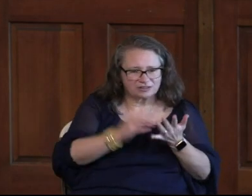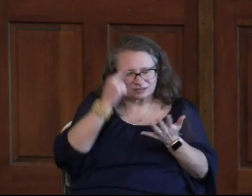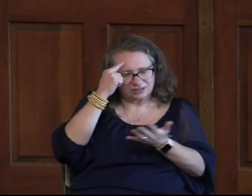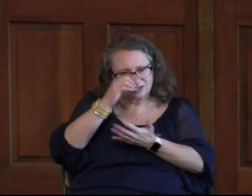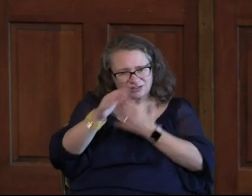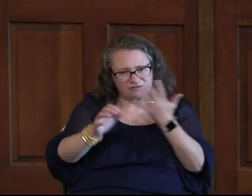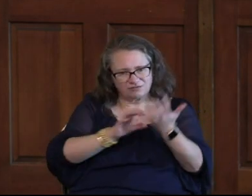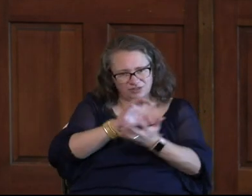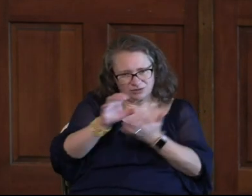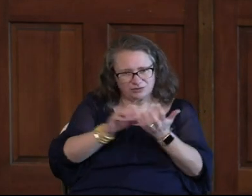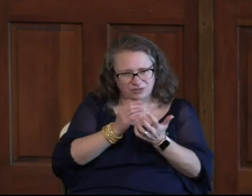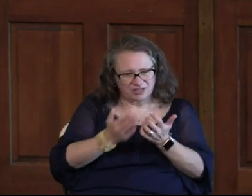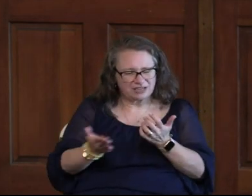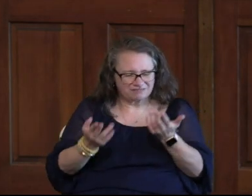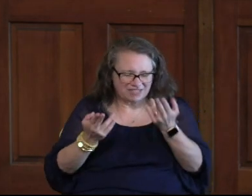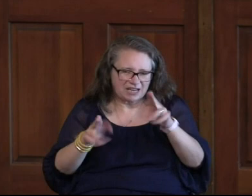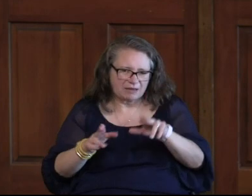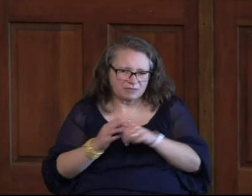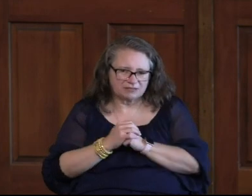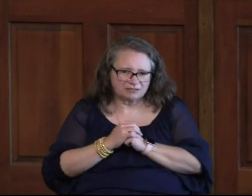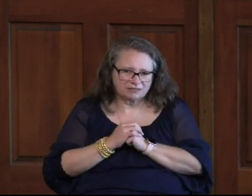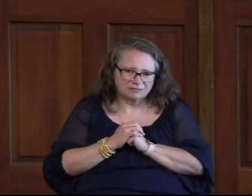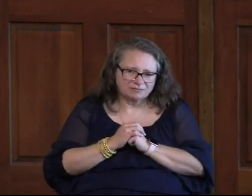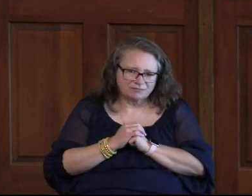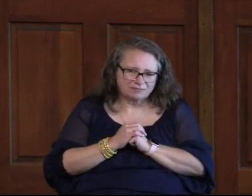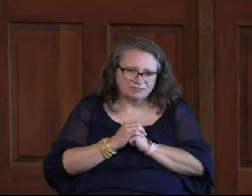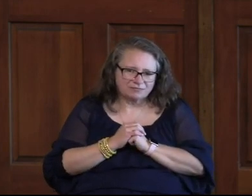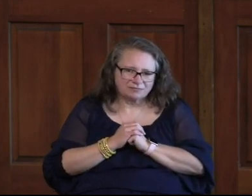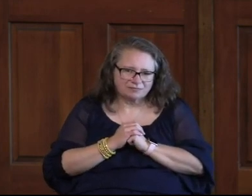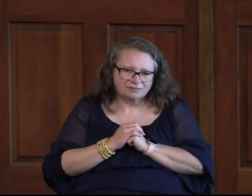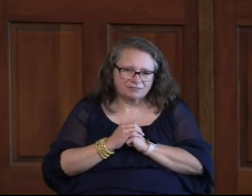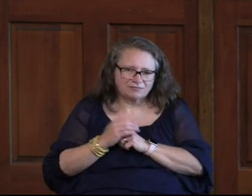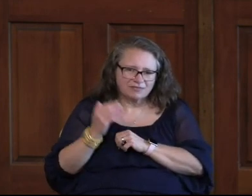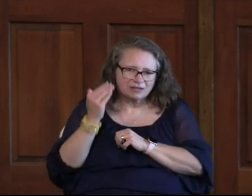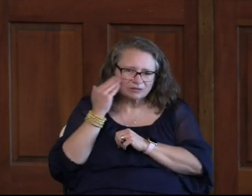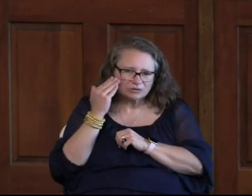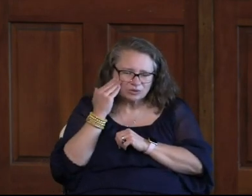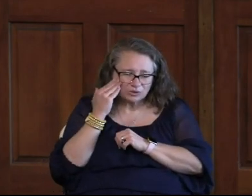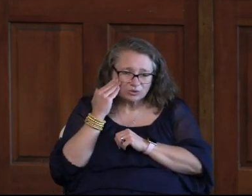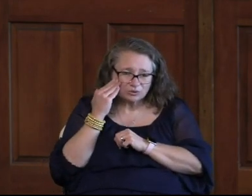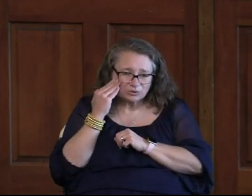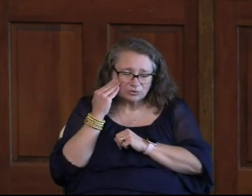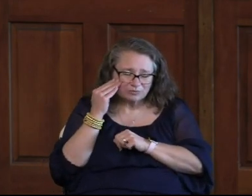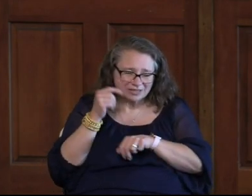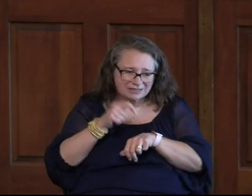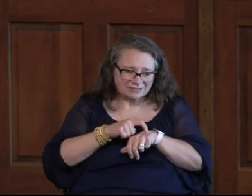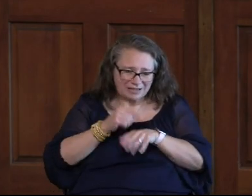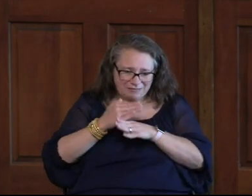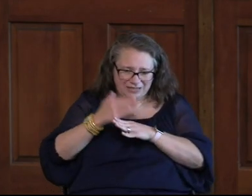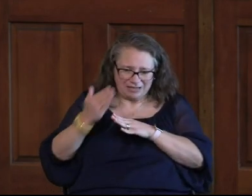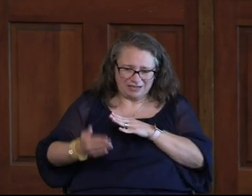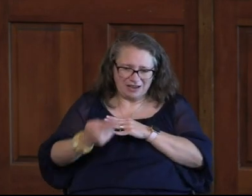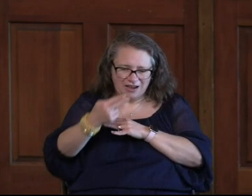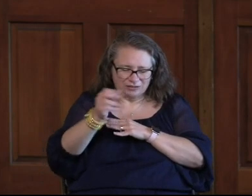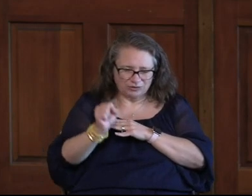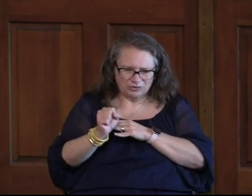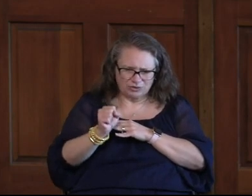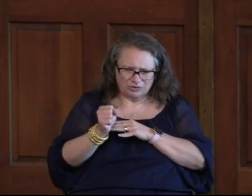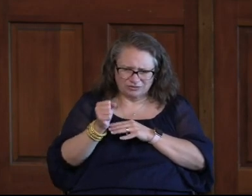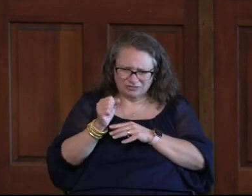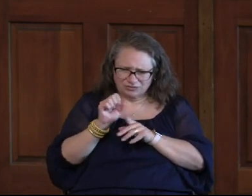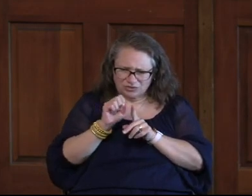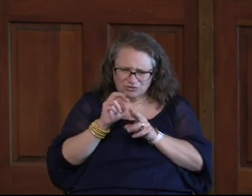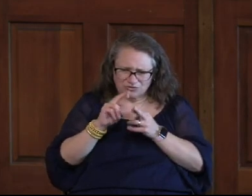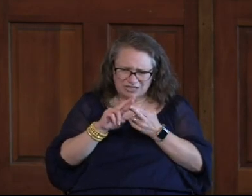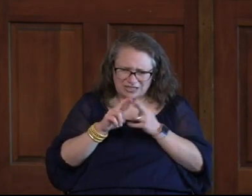confused things, you see. It happens. And she knew by the time that she was ending high school that something in her